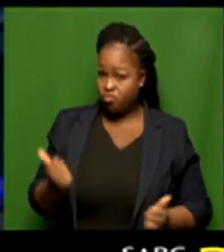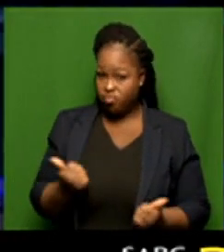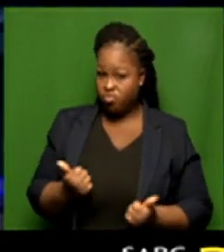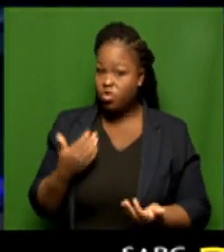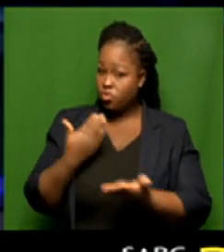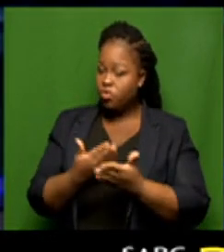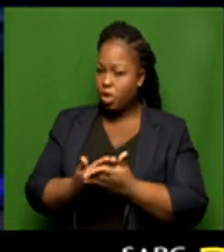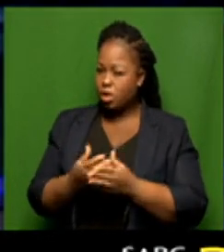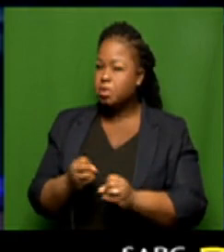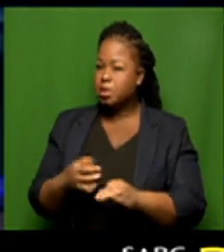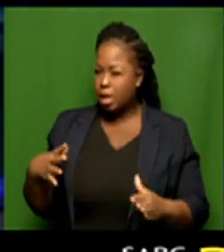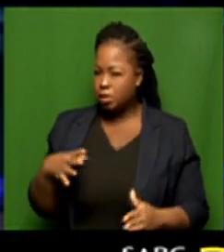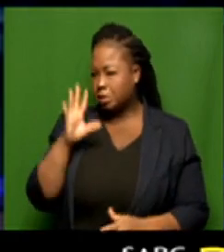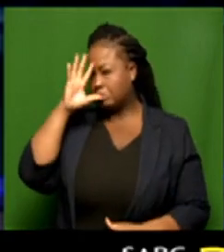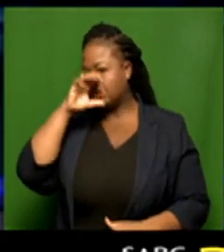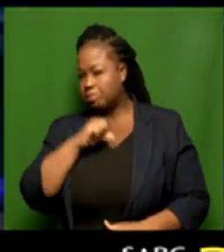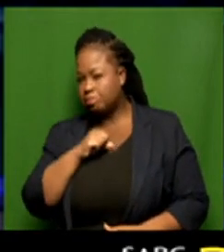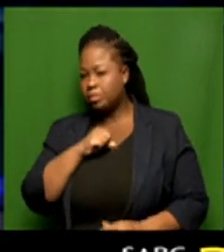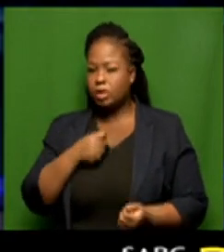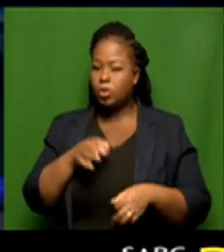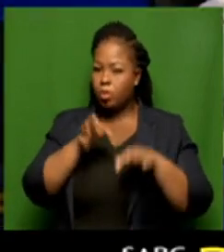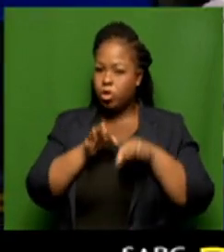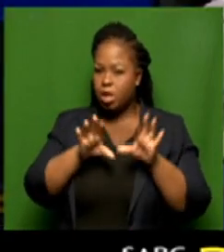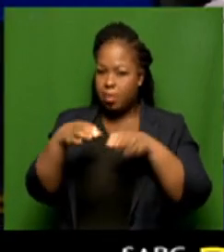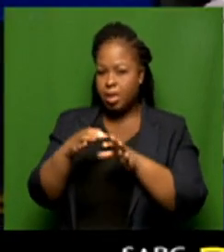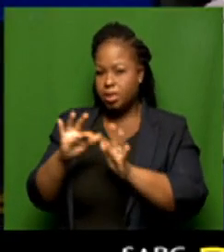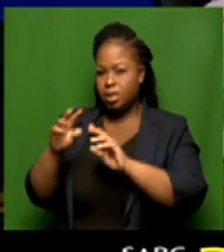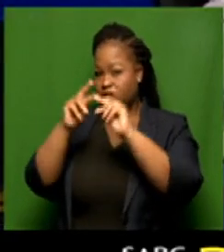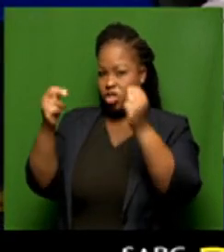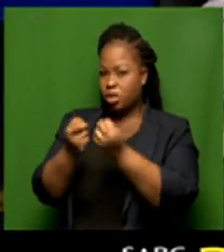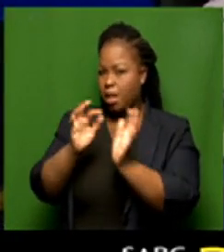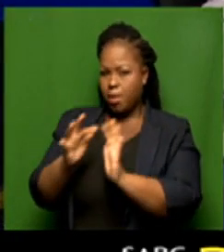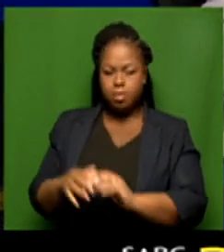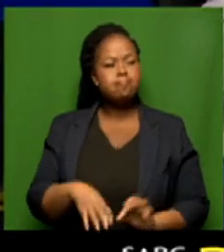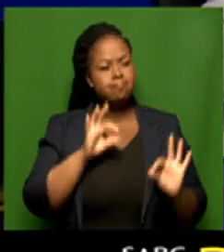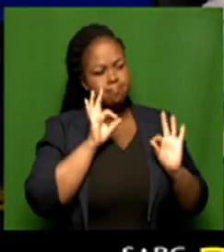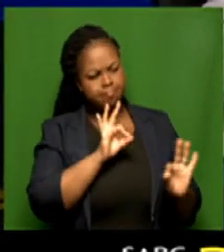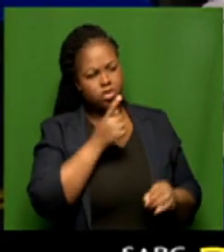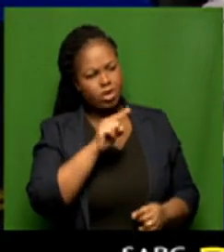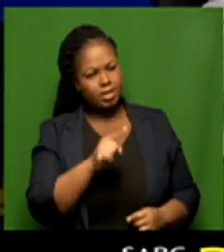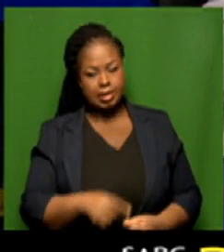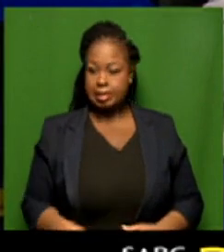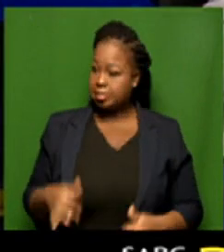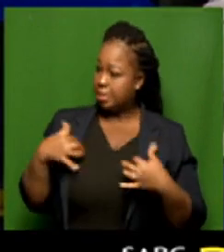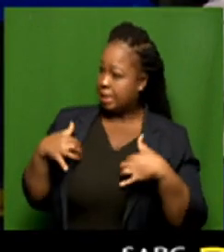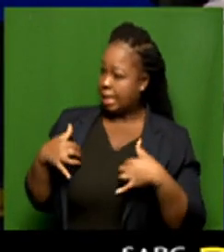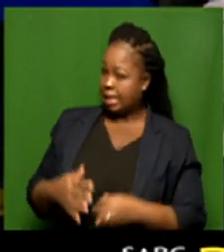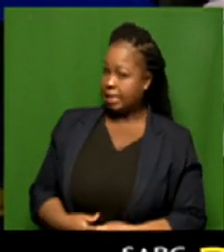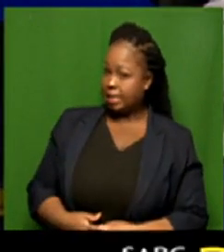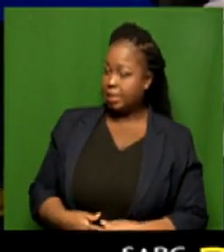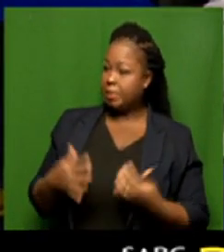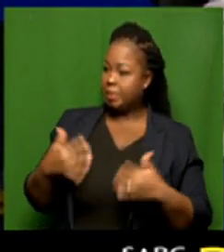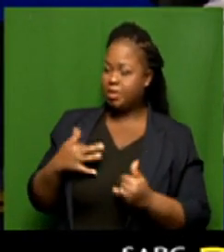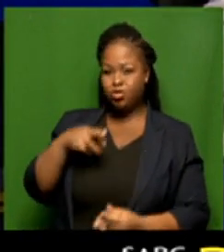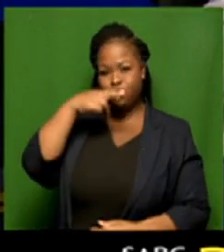be able to start predicting how the parties are going to be doing nationally. Correct. That is exciting. I mean, this is getting